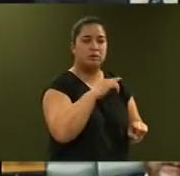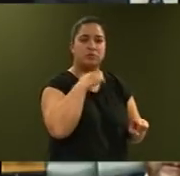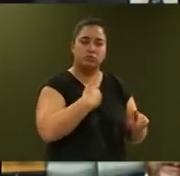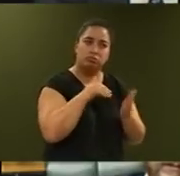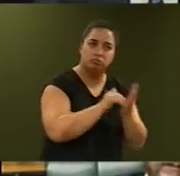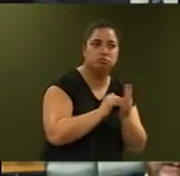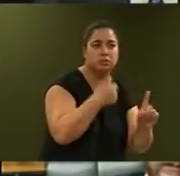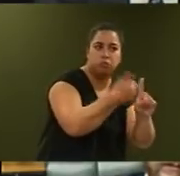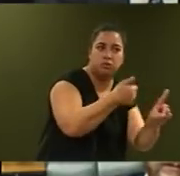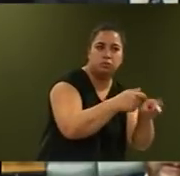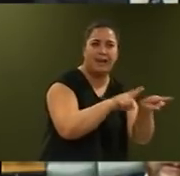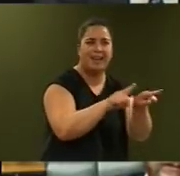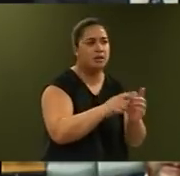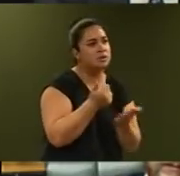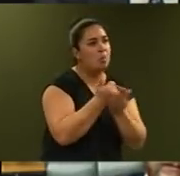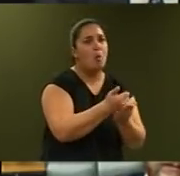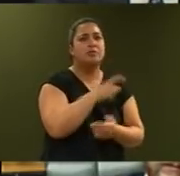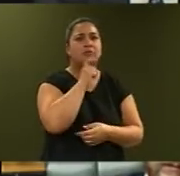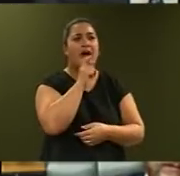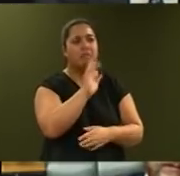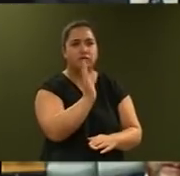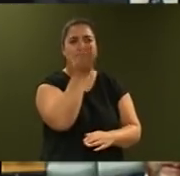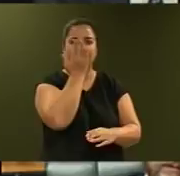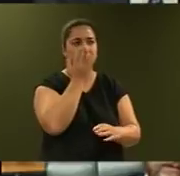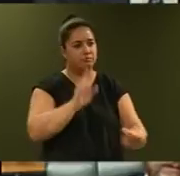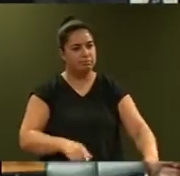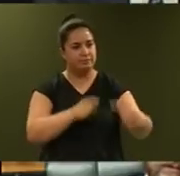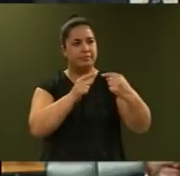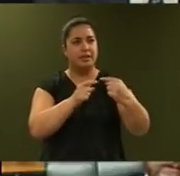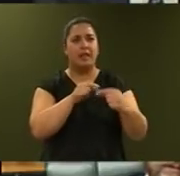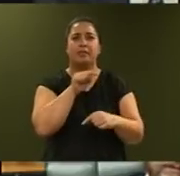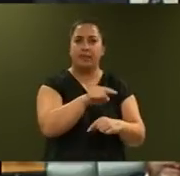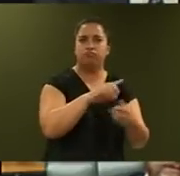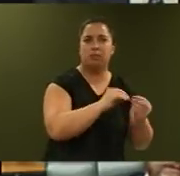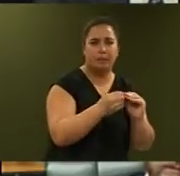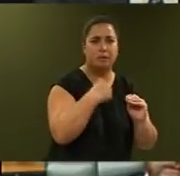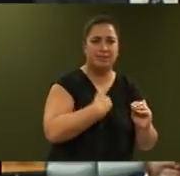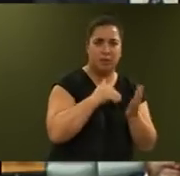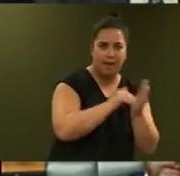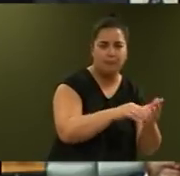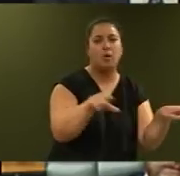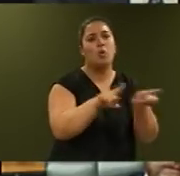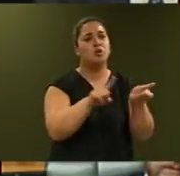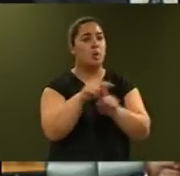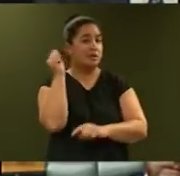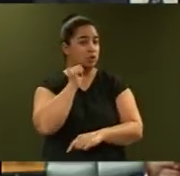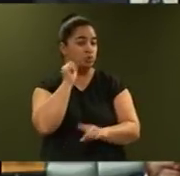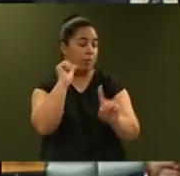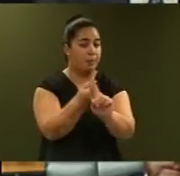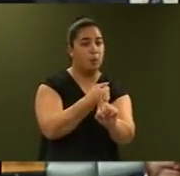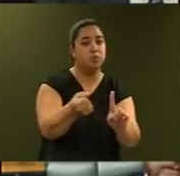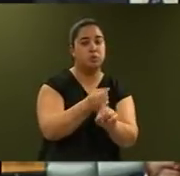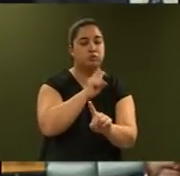Support for frontline family violence services and for survivors of sexual abuse will also increase. This Government